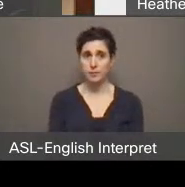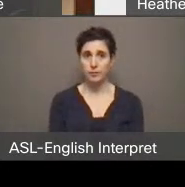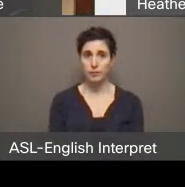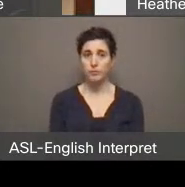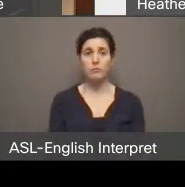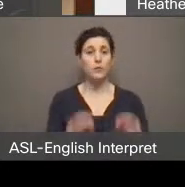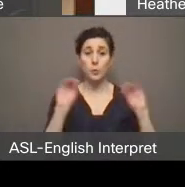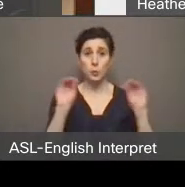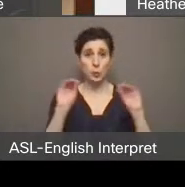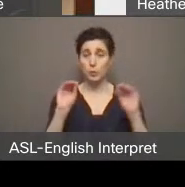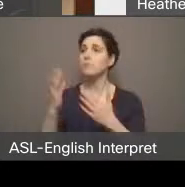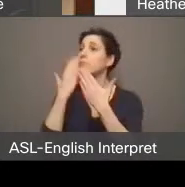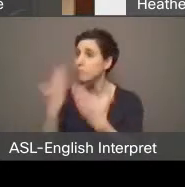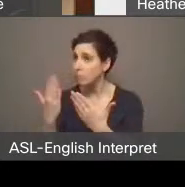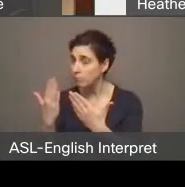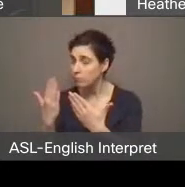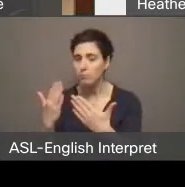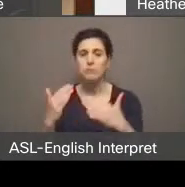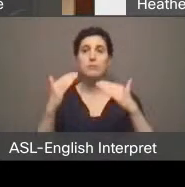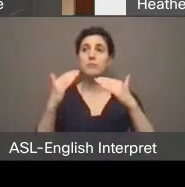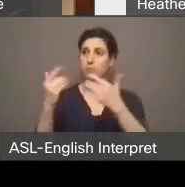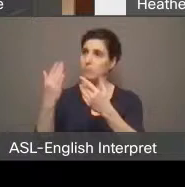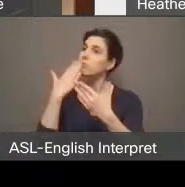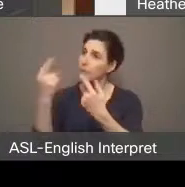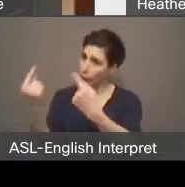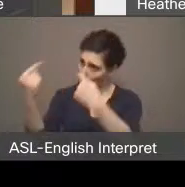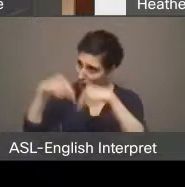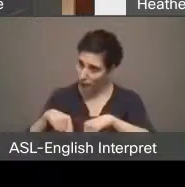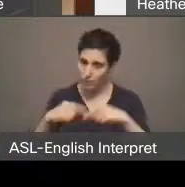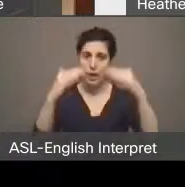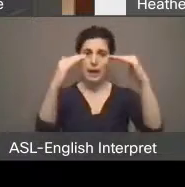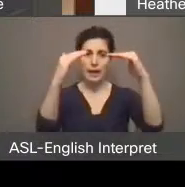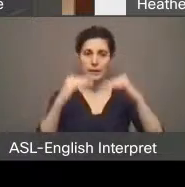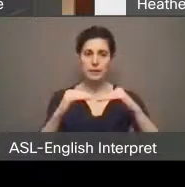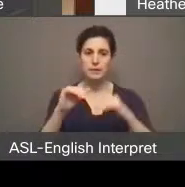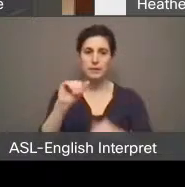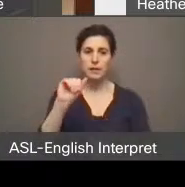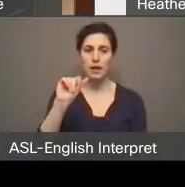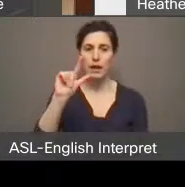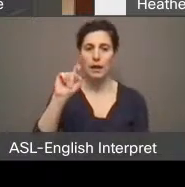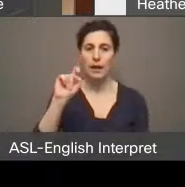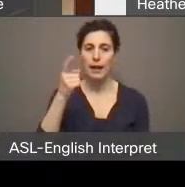And next, thank you very much for coming next is Alexa. Alexa Volkov.